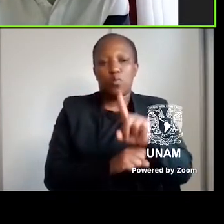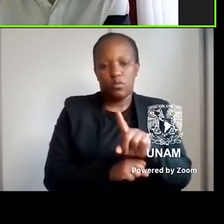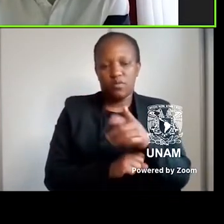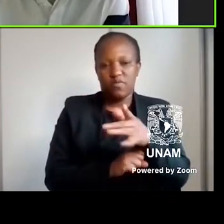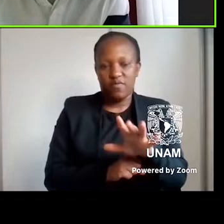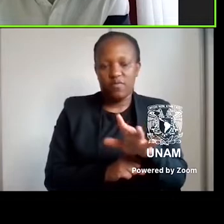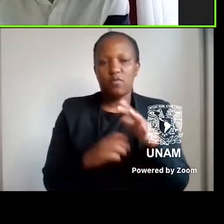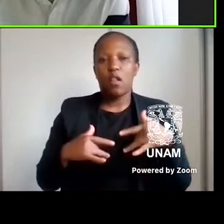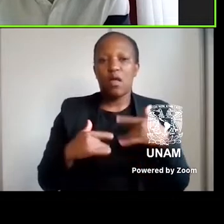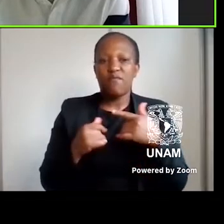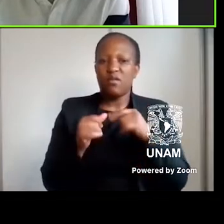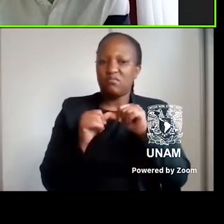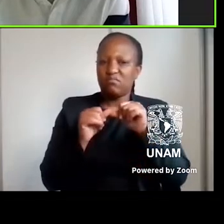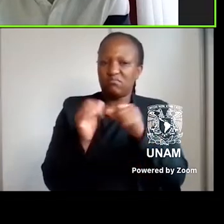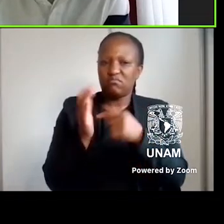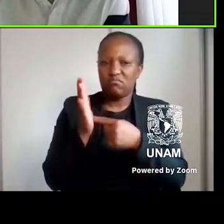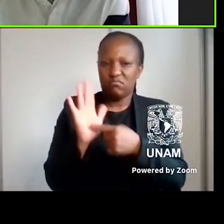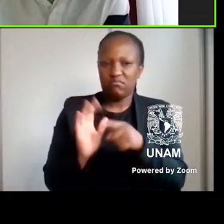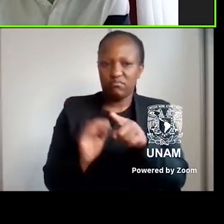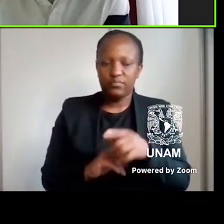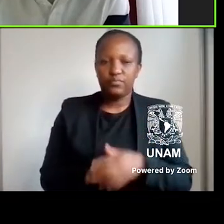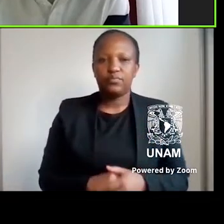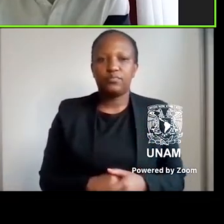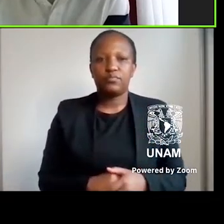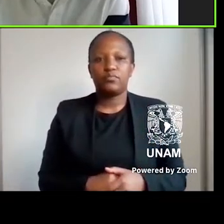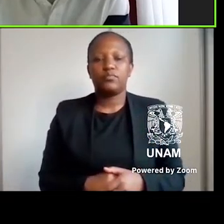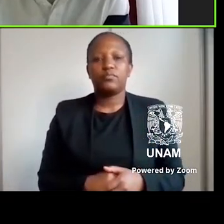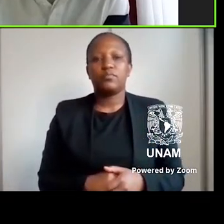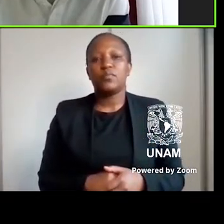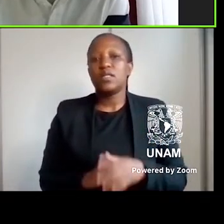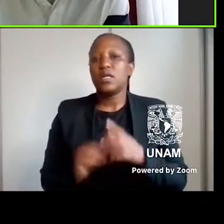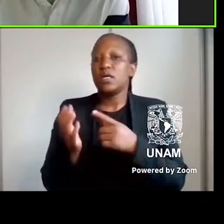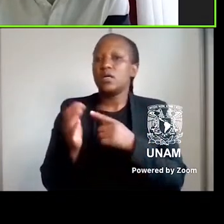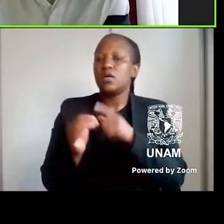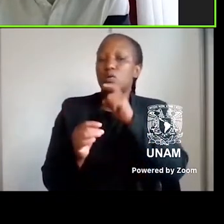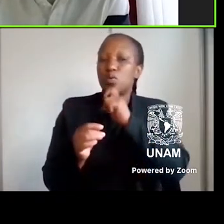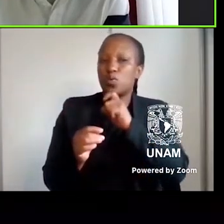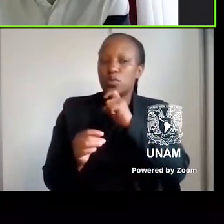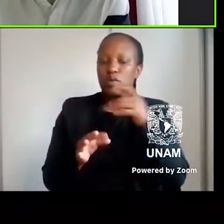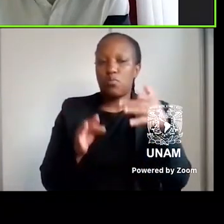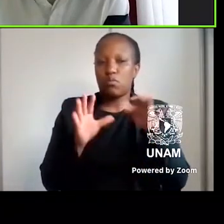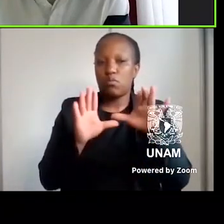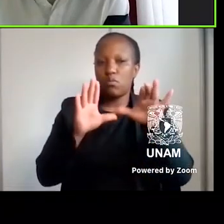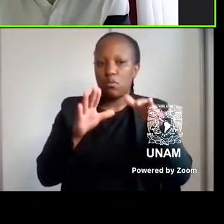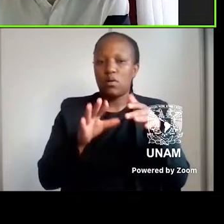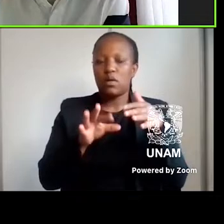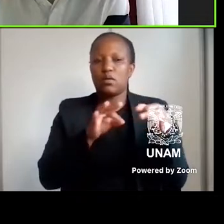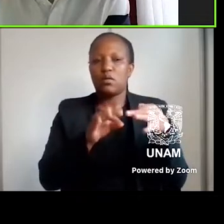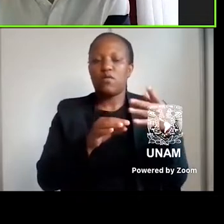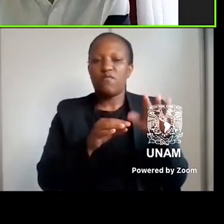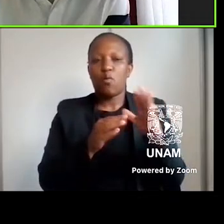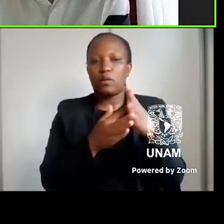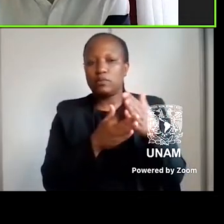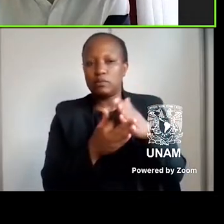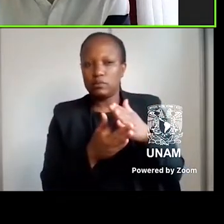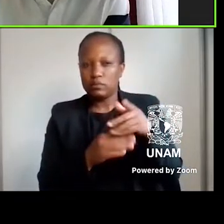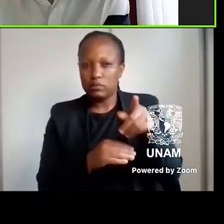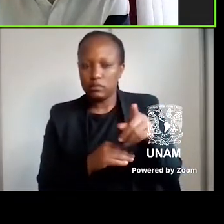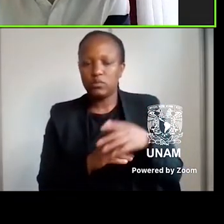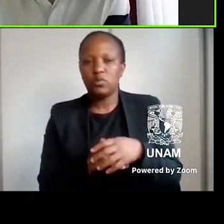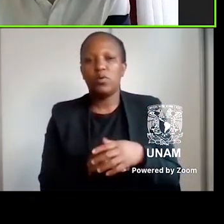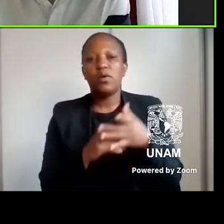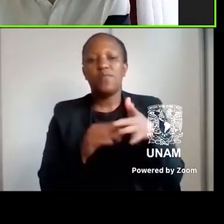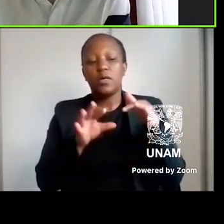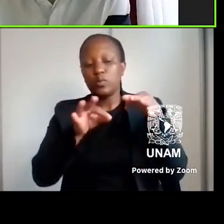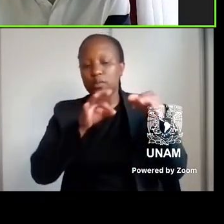Interregnum. Gordemur uses the philosophical and political framework of Gramsci's definition of the interregnum, a term that describes a